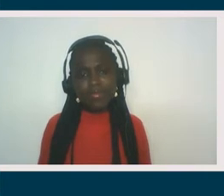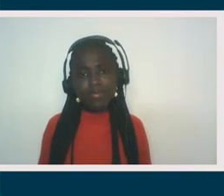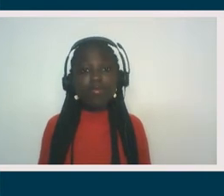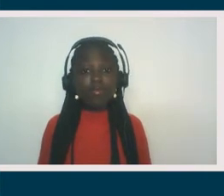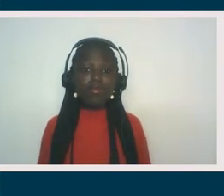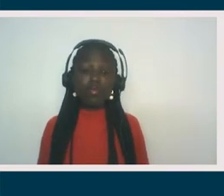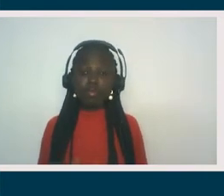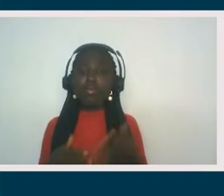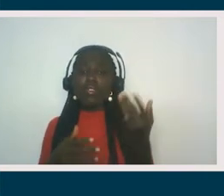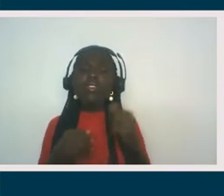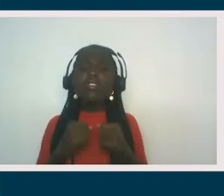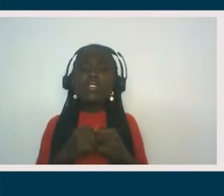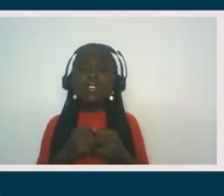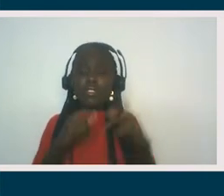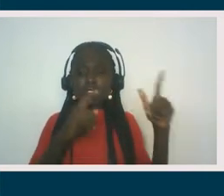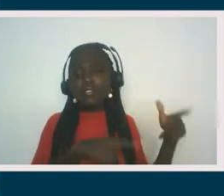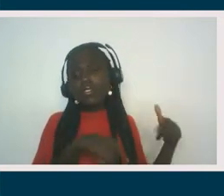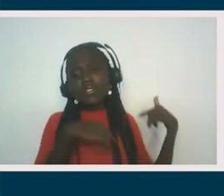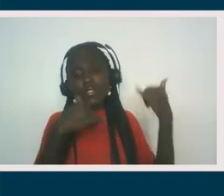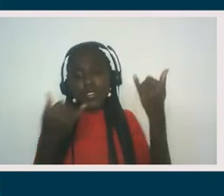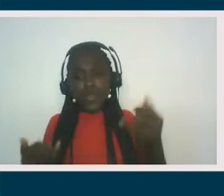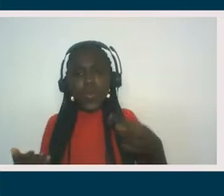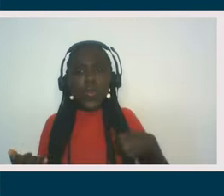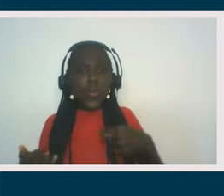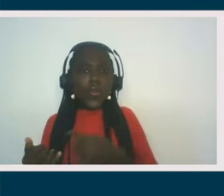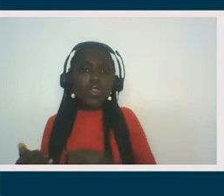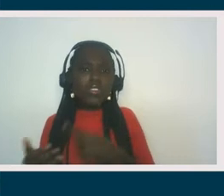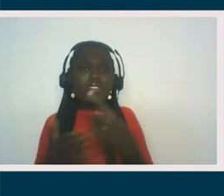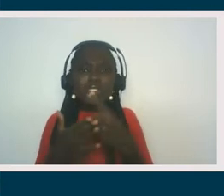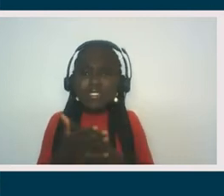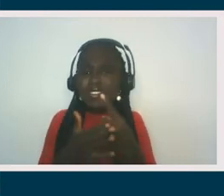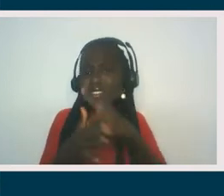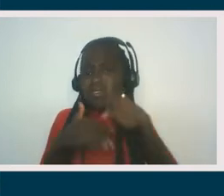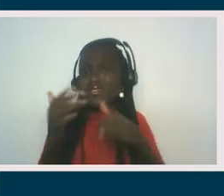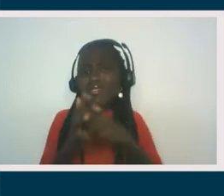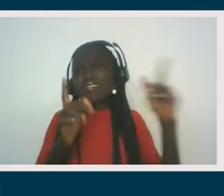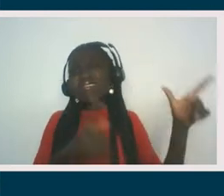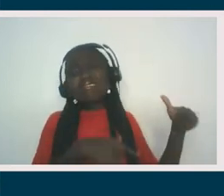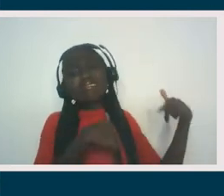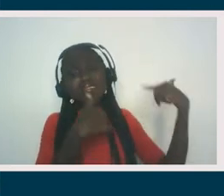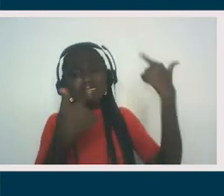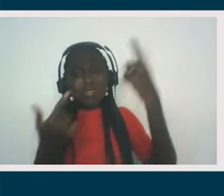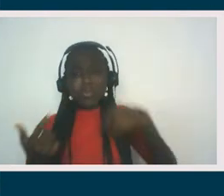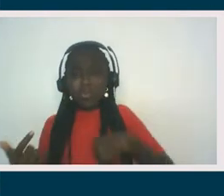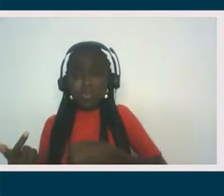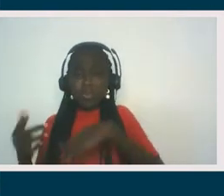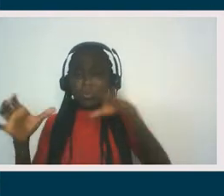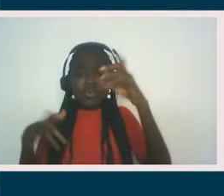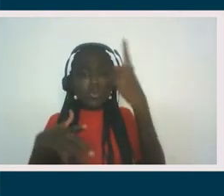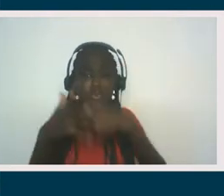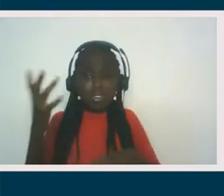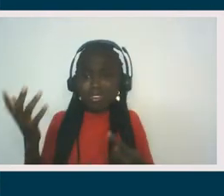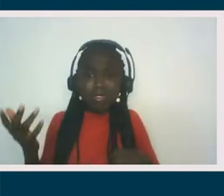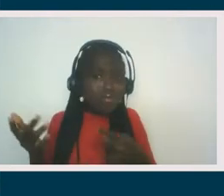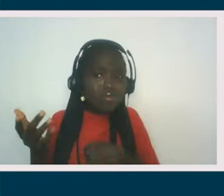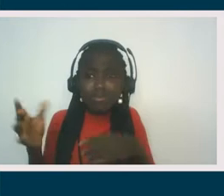long ago, like, uh, what are we still talking about? That was so long ago. What are we going to do? Just like, you know, leave the land.